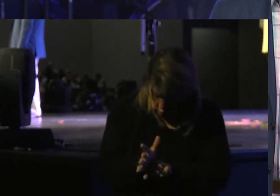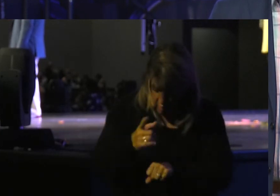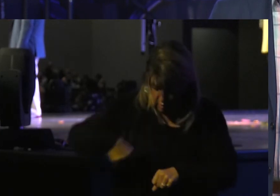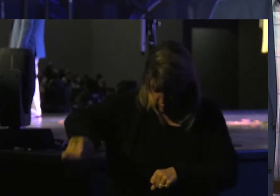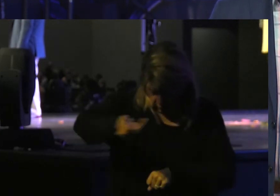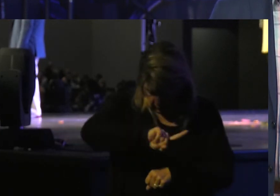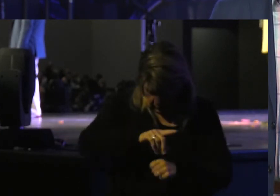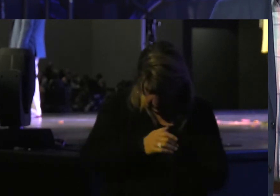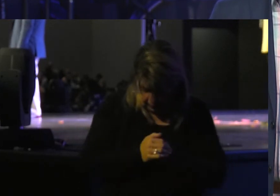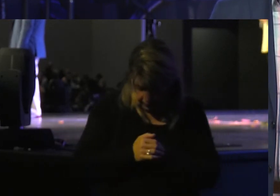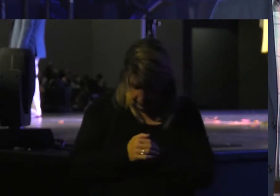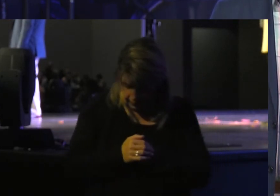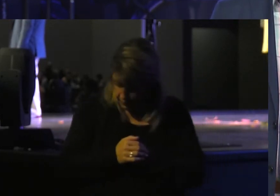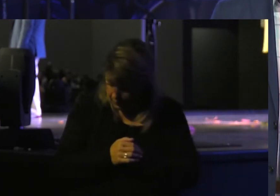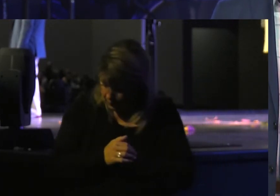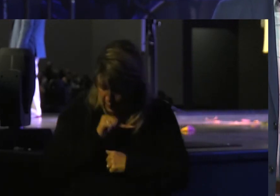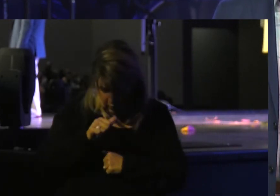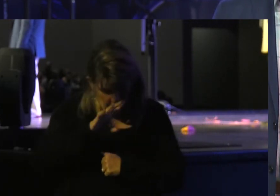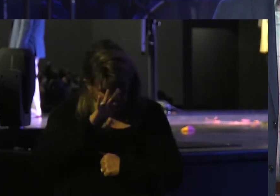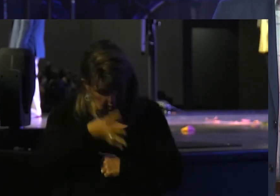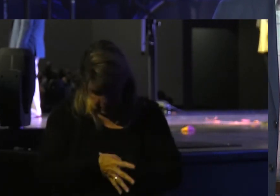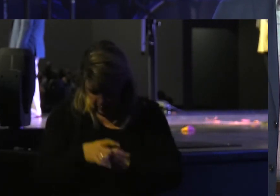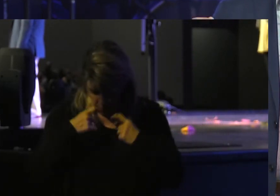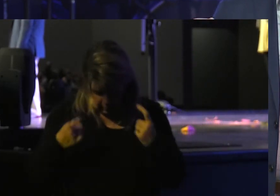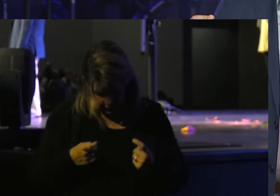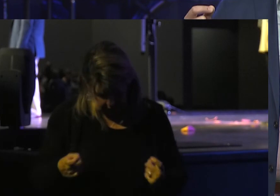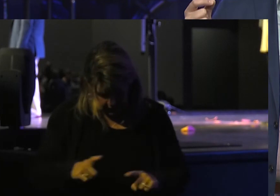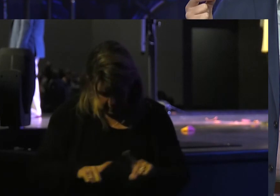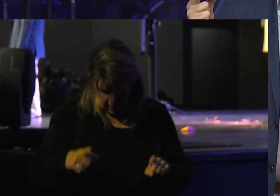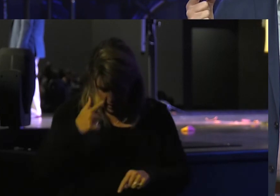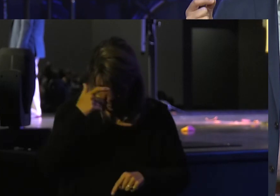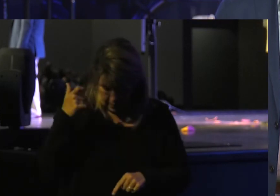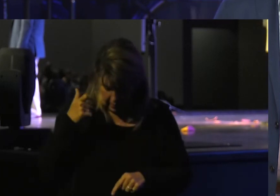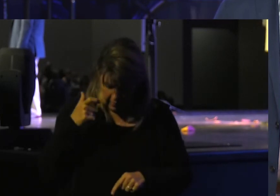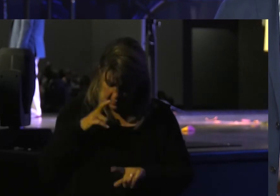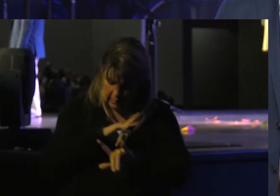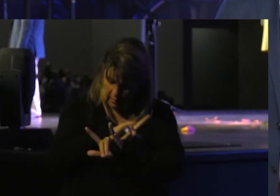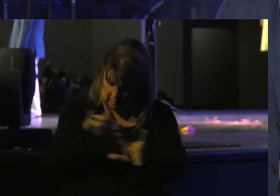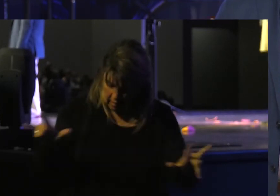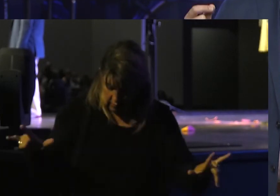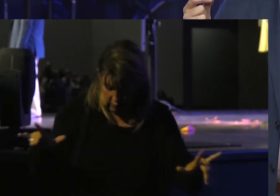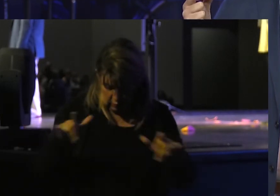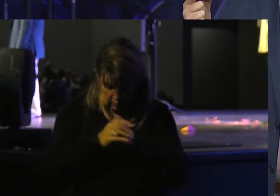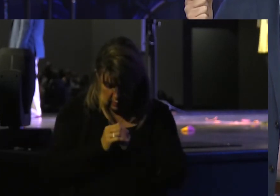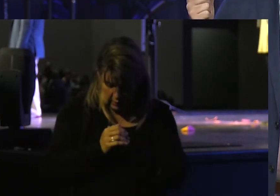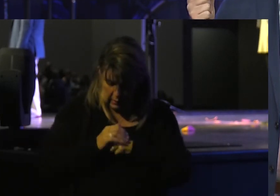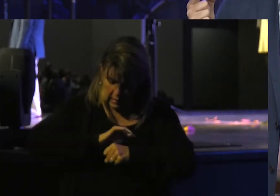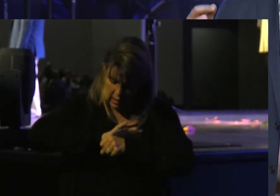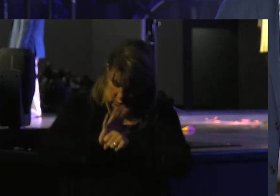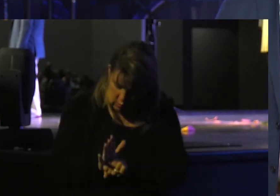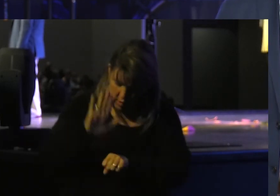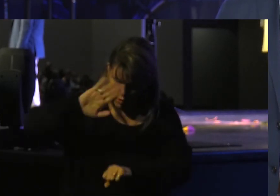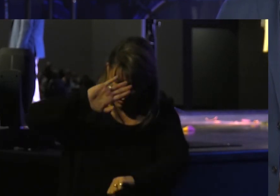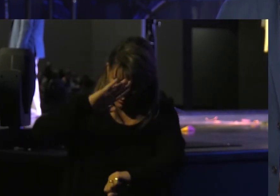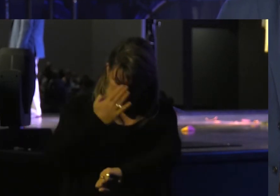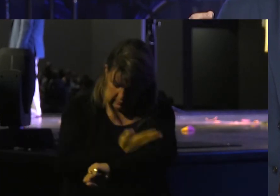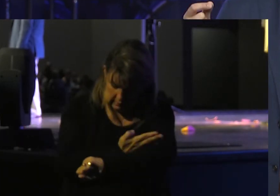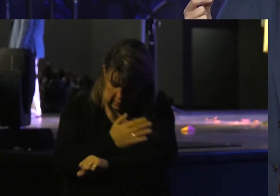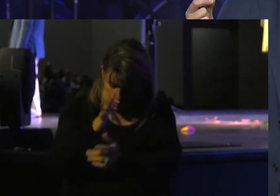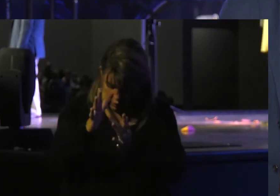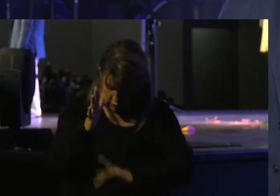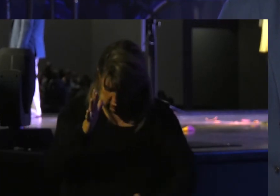He Will Not Ignore Sin But Because He Loves You He Crushed His Son Jesus